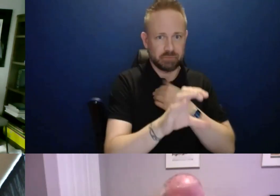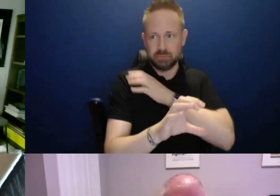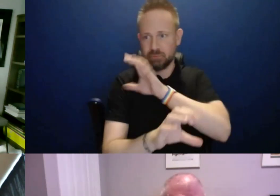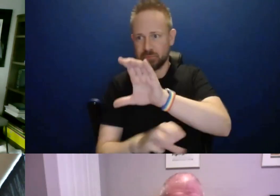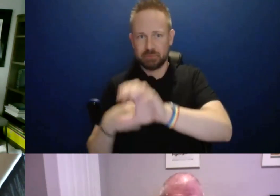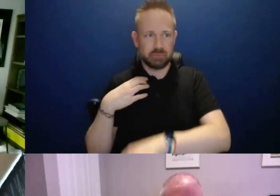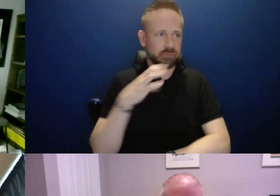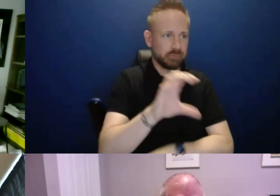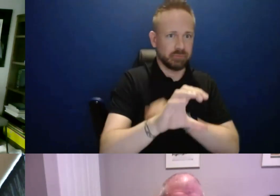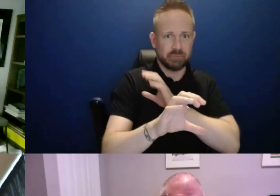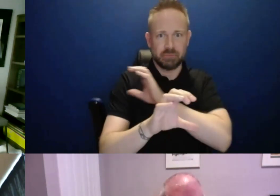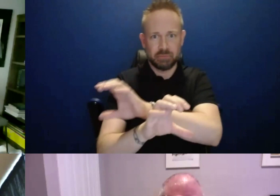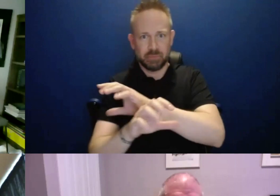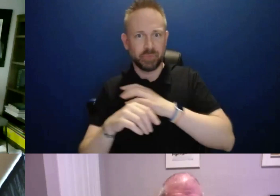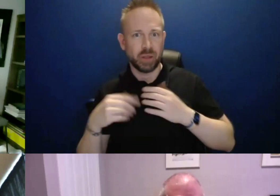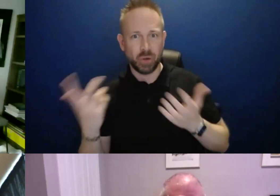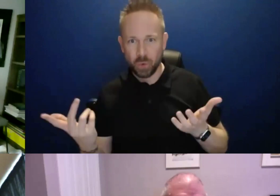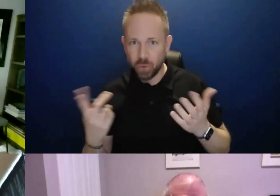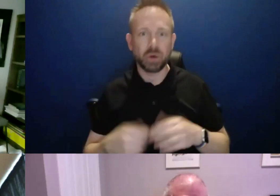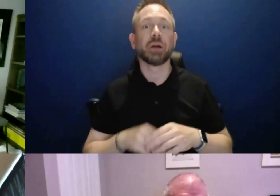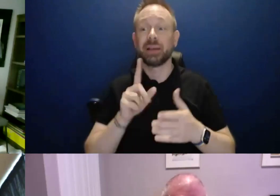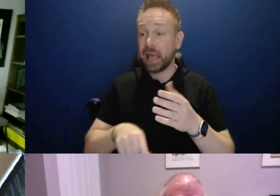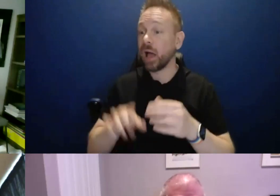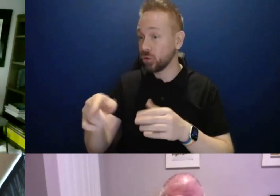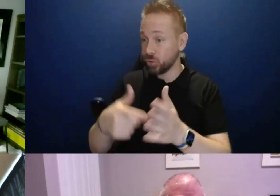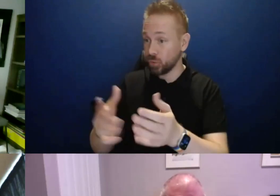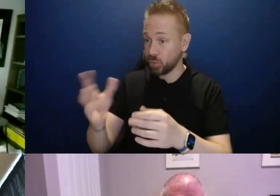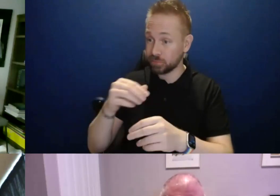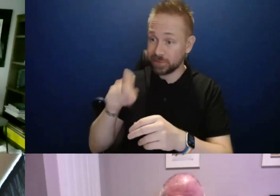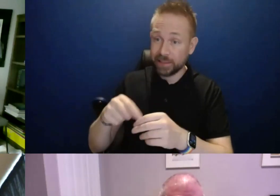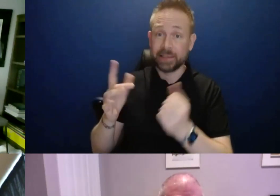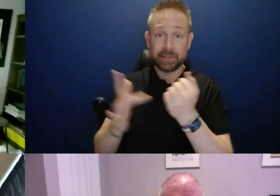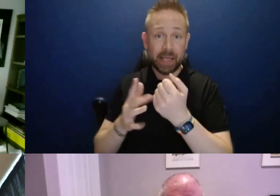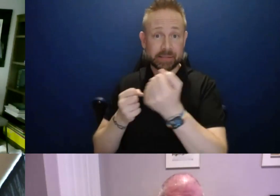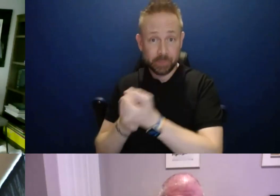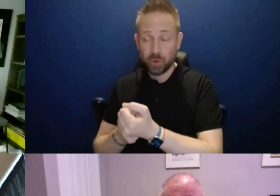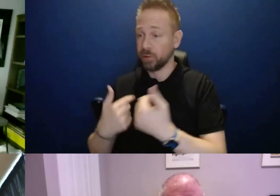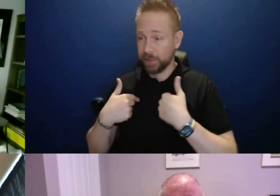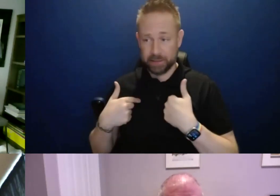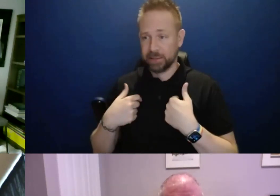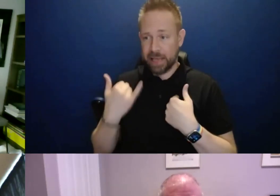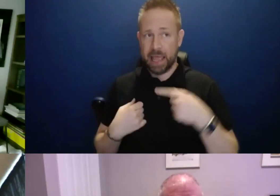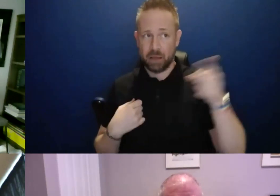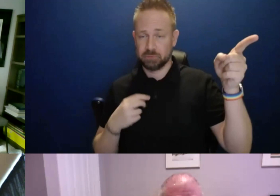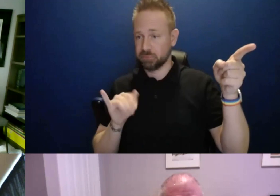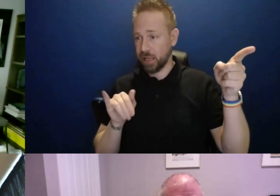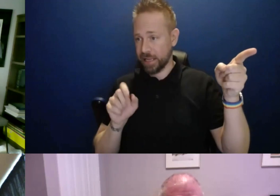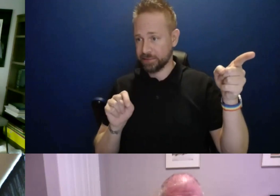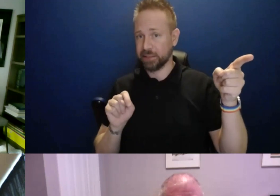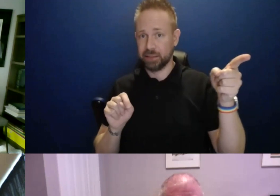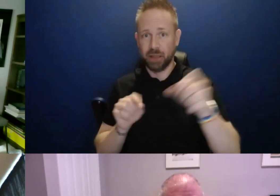clients support they used to receive is now going to be requested through IST. And if IST can't do it, or after some